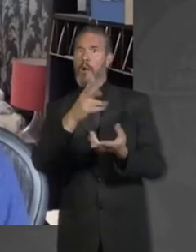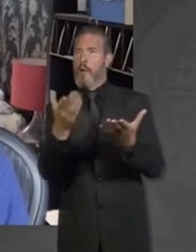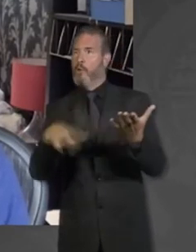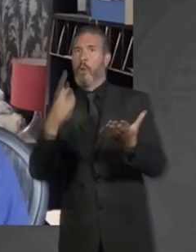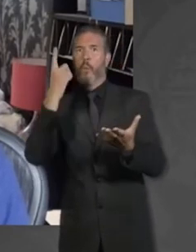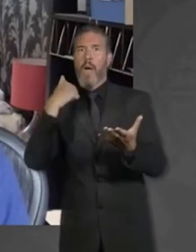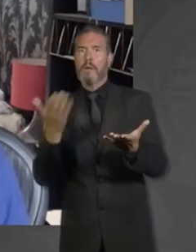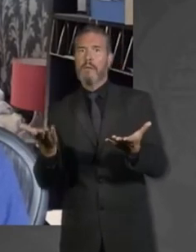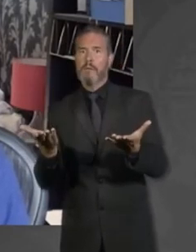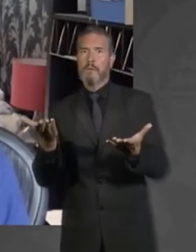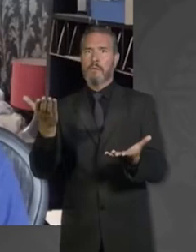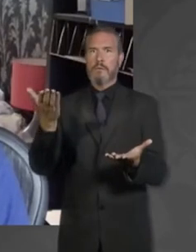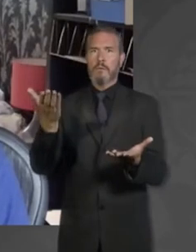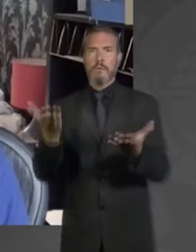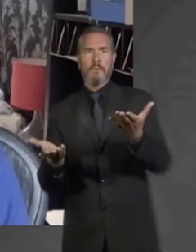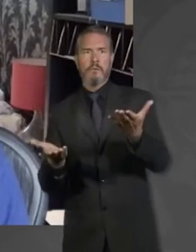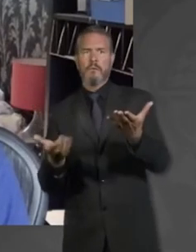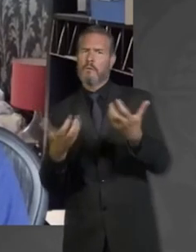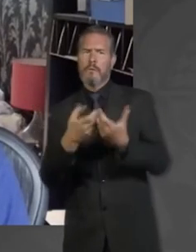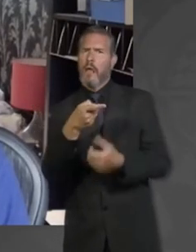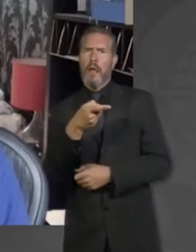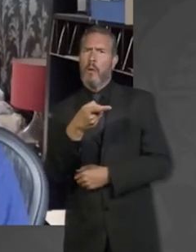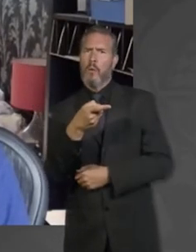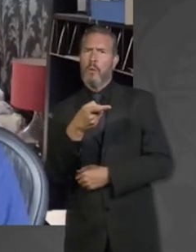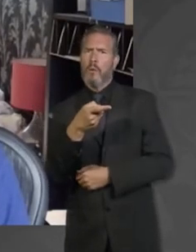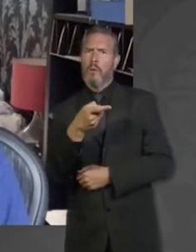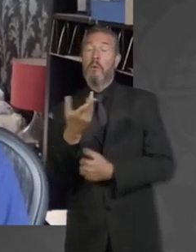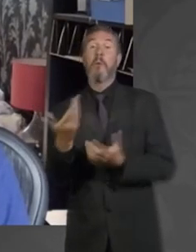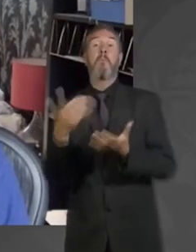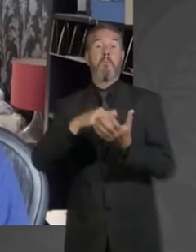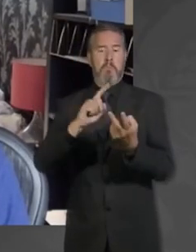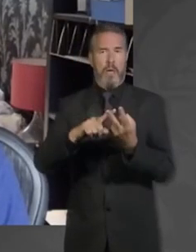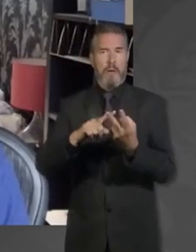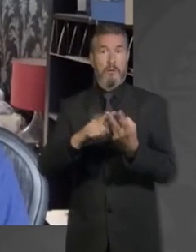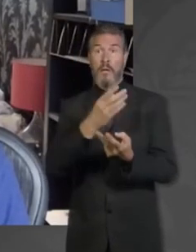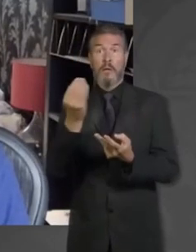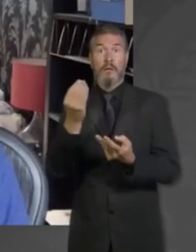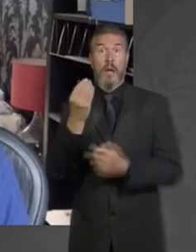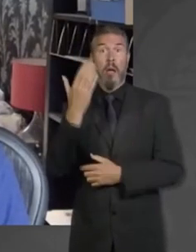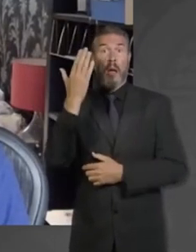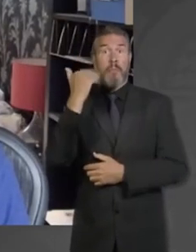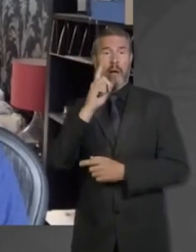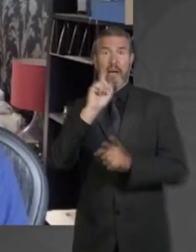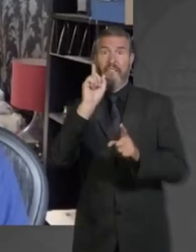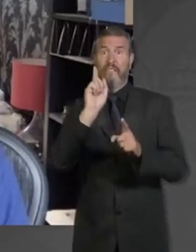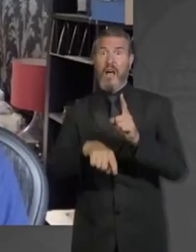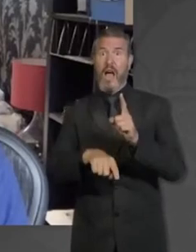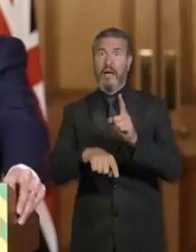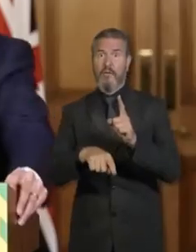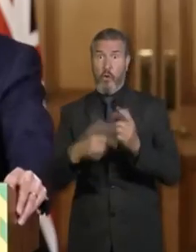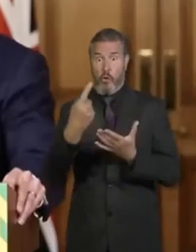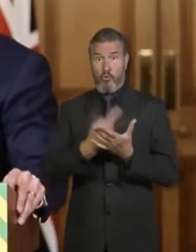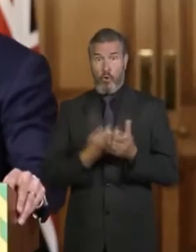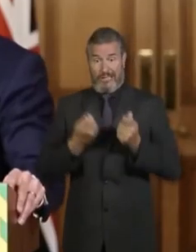why Black people are being fined disproportionately under lockdown rules? Well